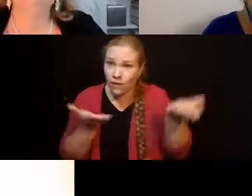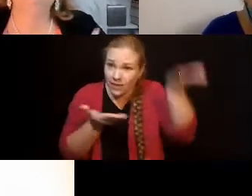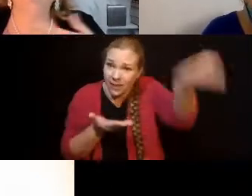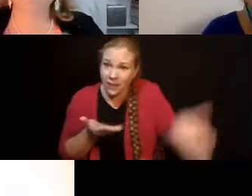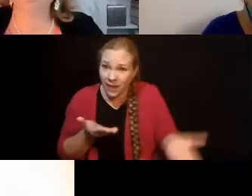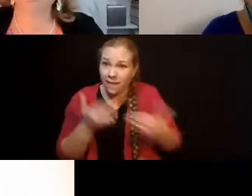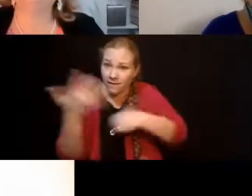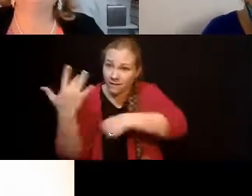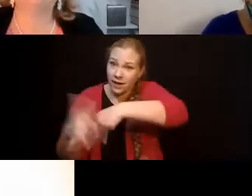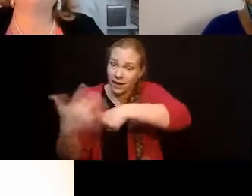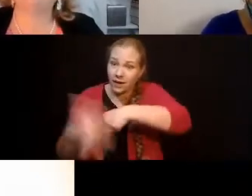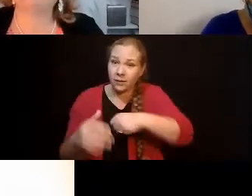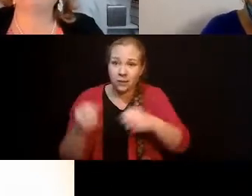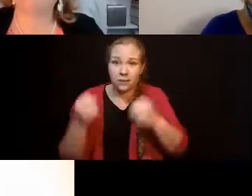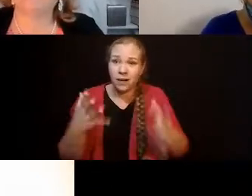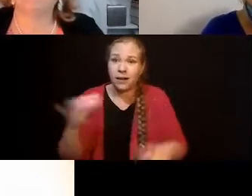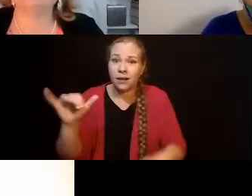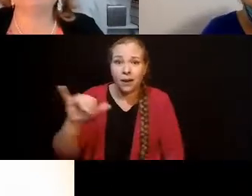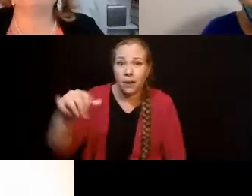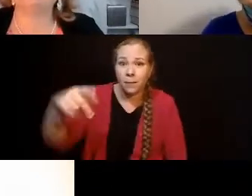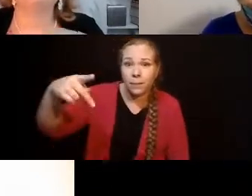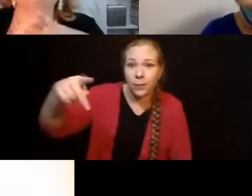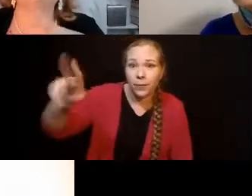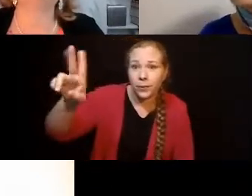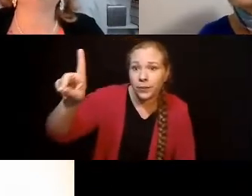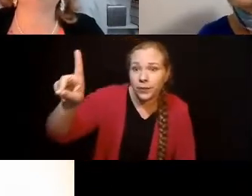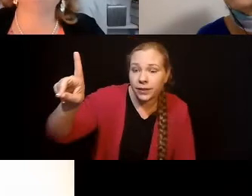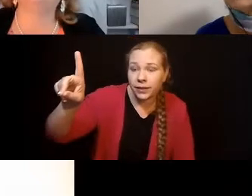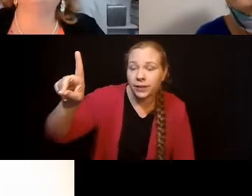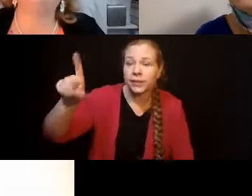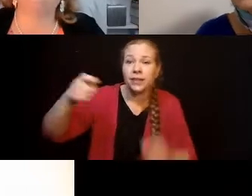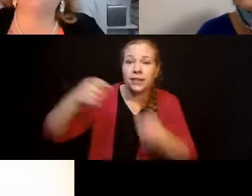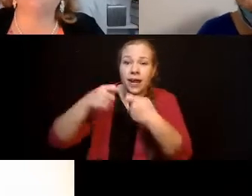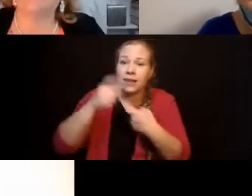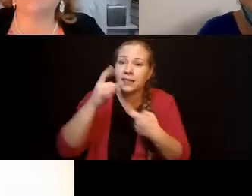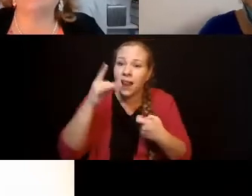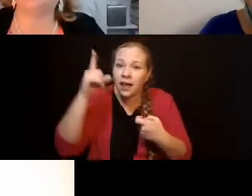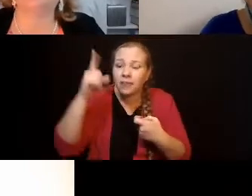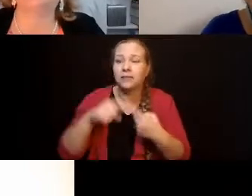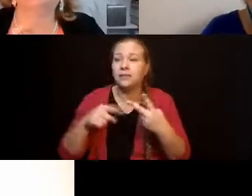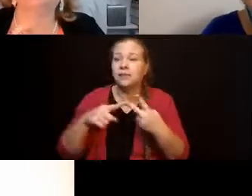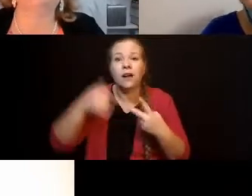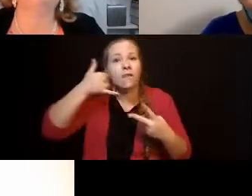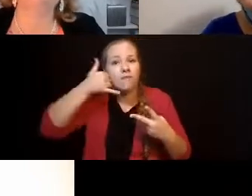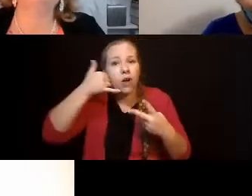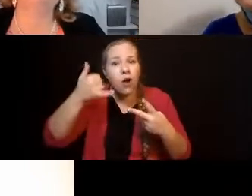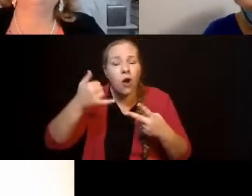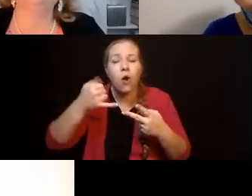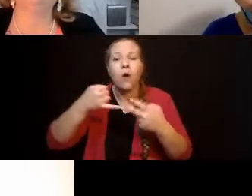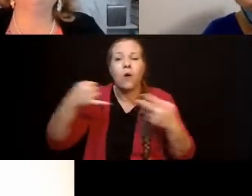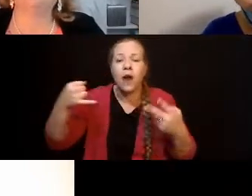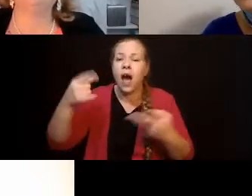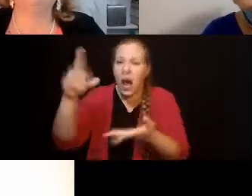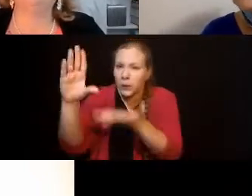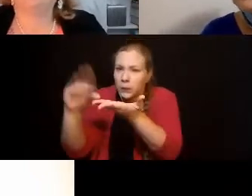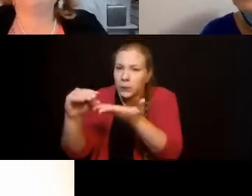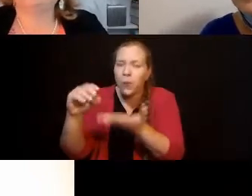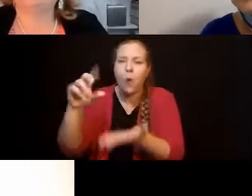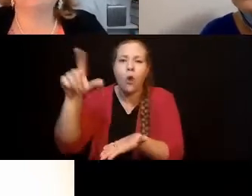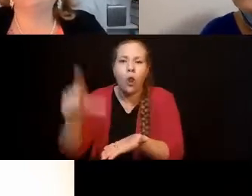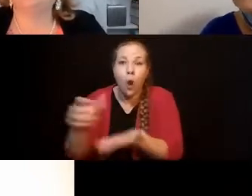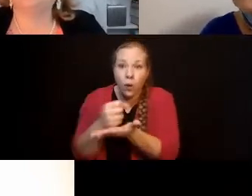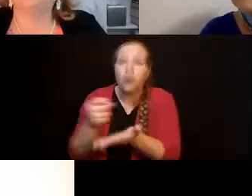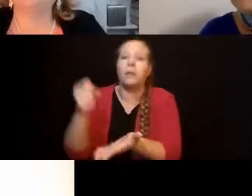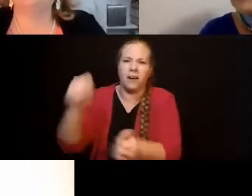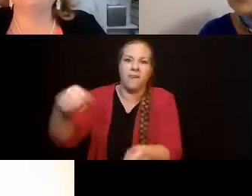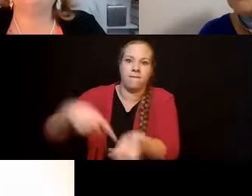So PUD oftentimes will have assistance. There's low-income phone lines you can get. My